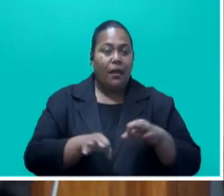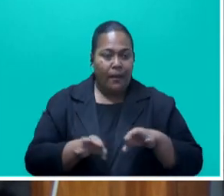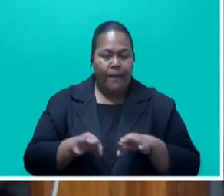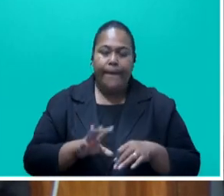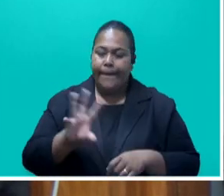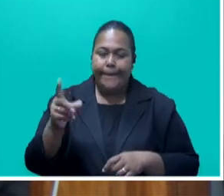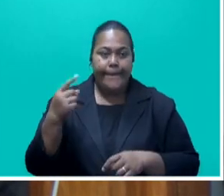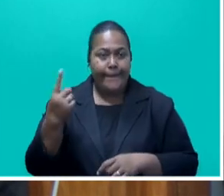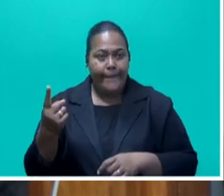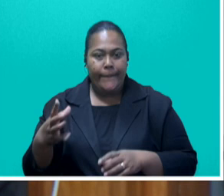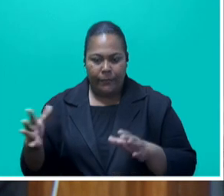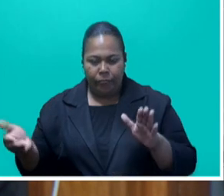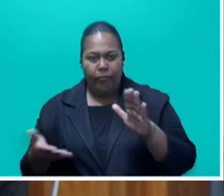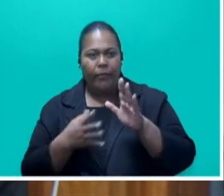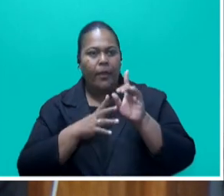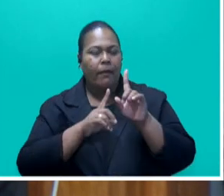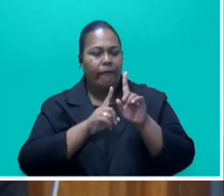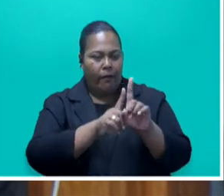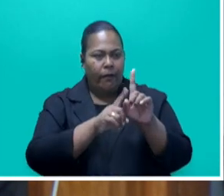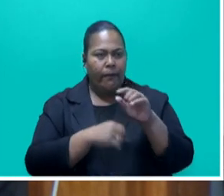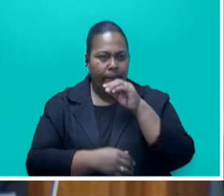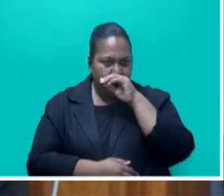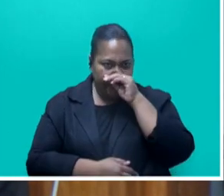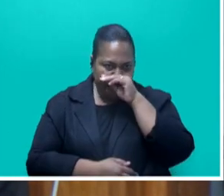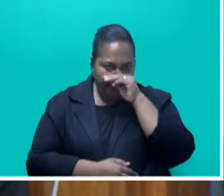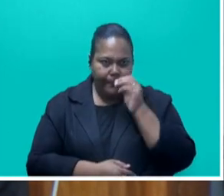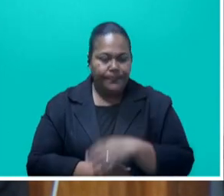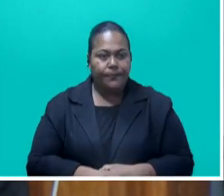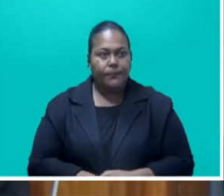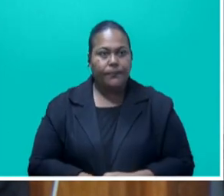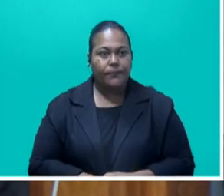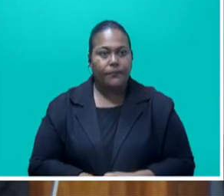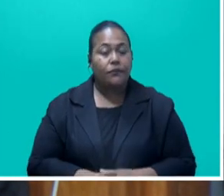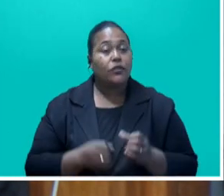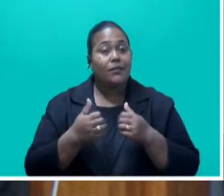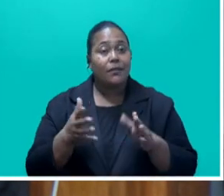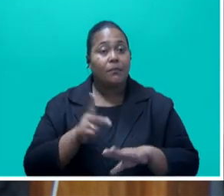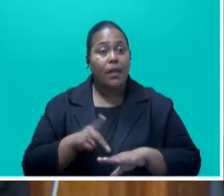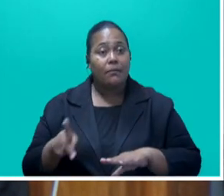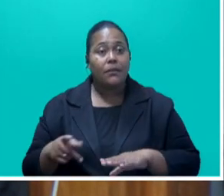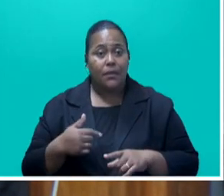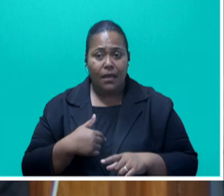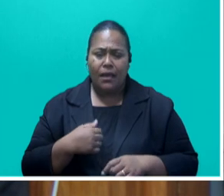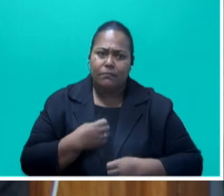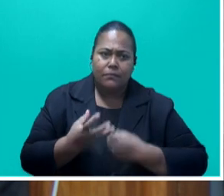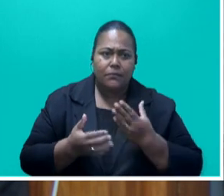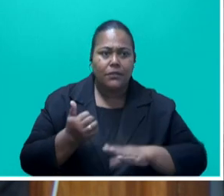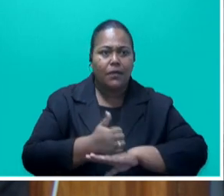Now, earlier on, at the beginning of this parliament, I had made known government's intentions that